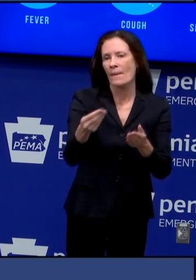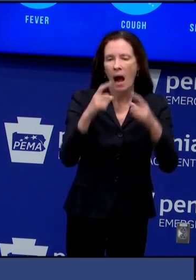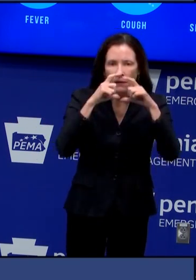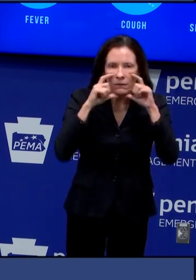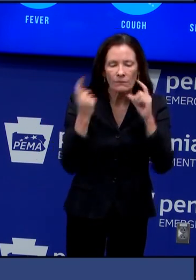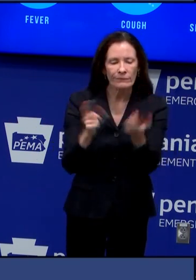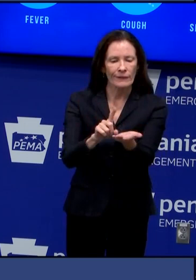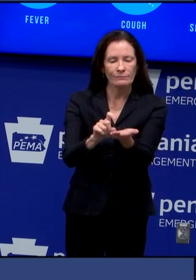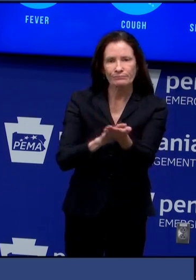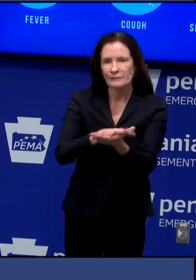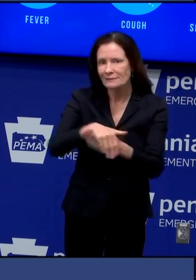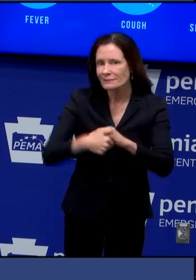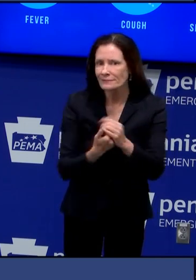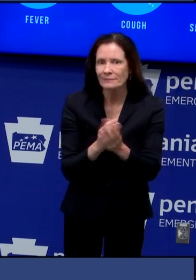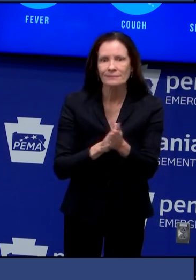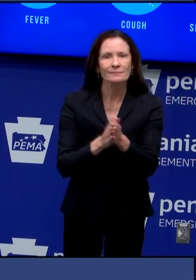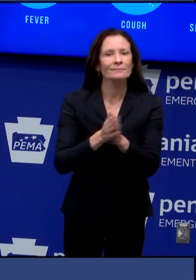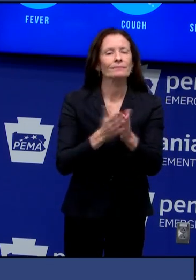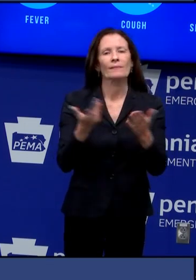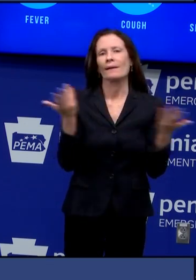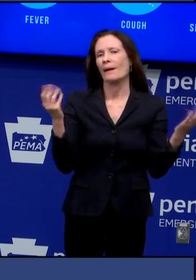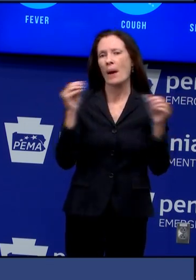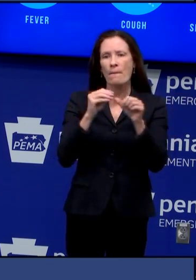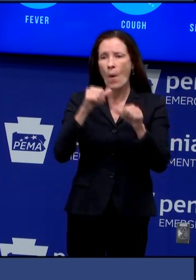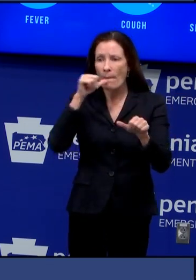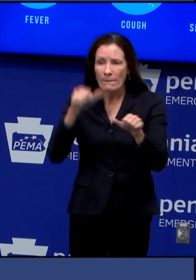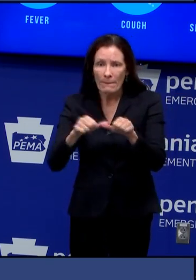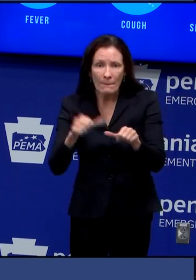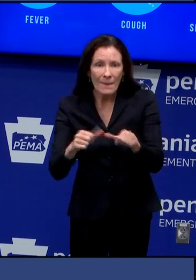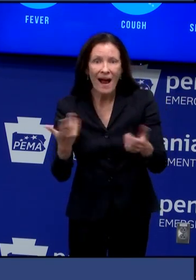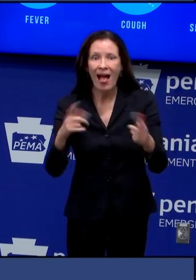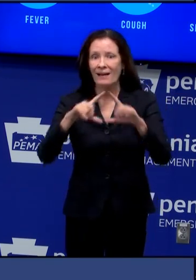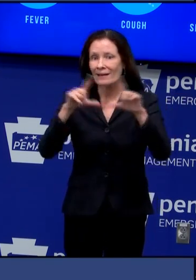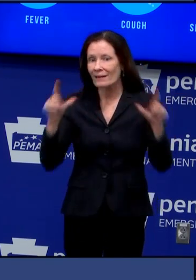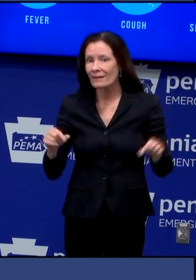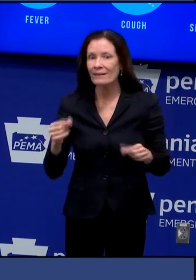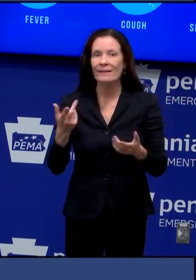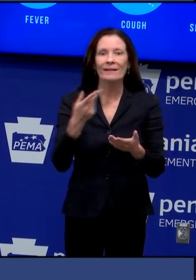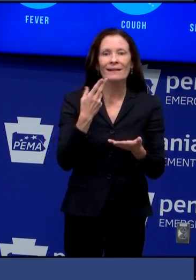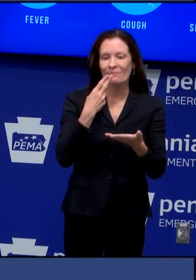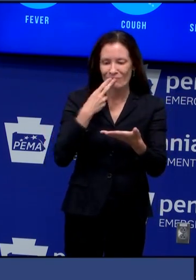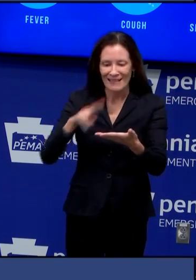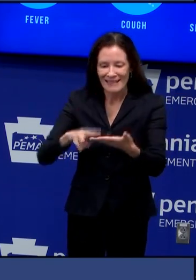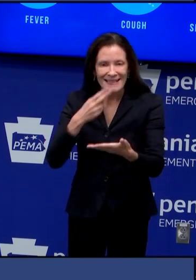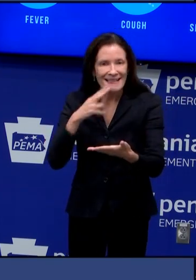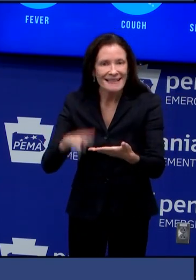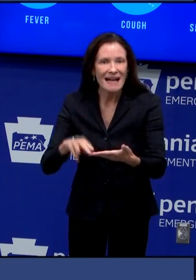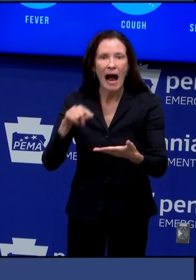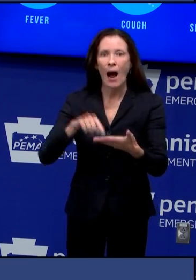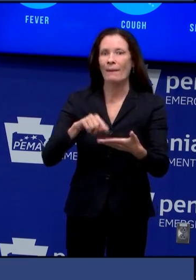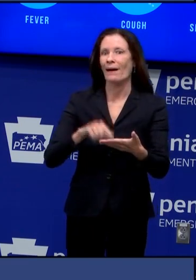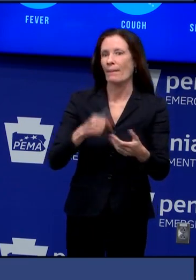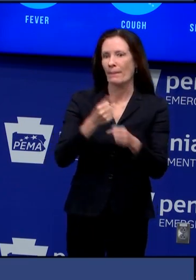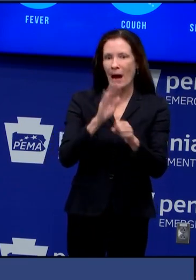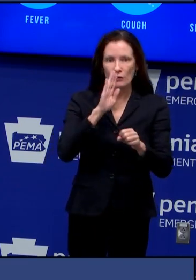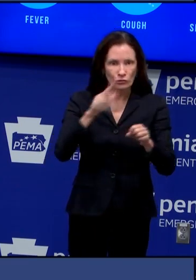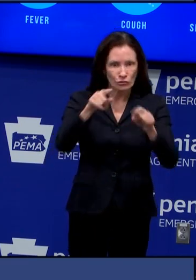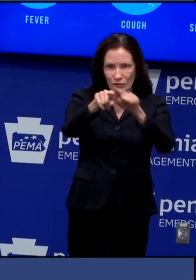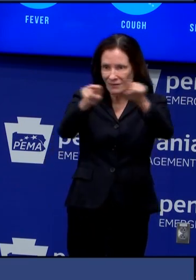ballots sending mailings to voters and other actions to improve voting safety security and administration